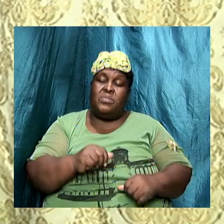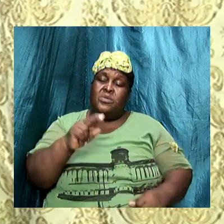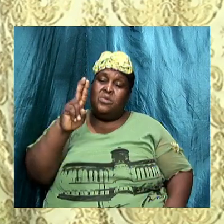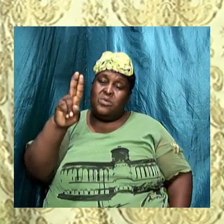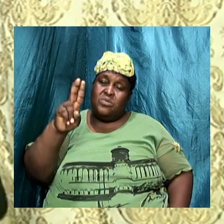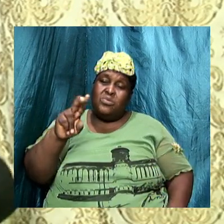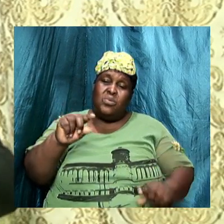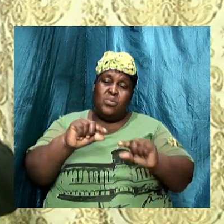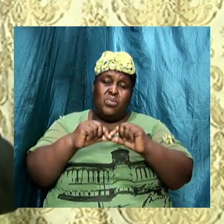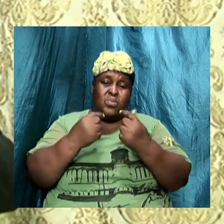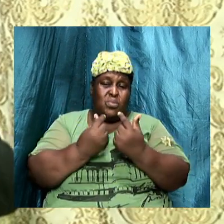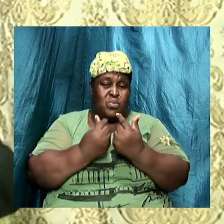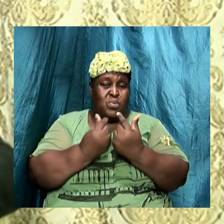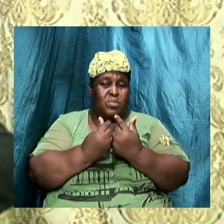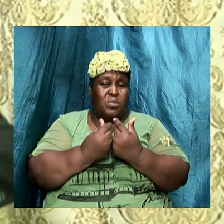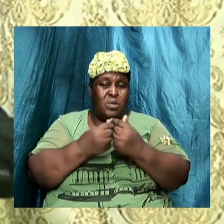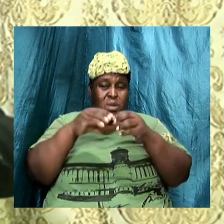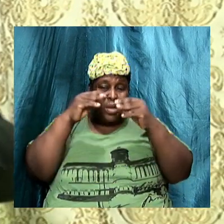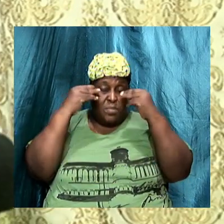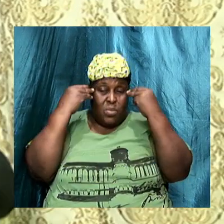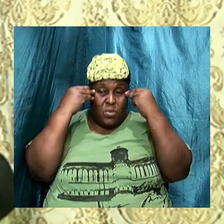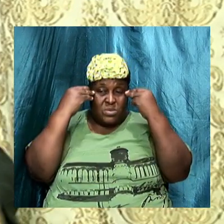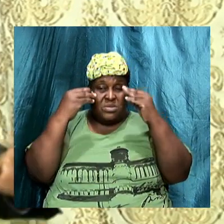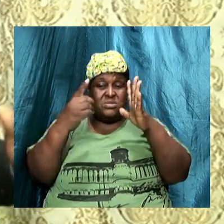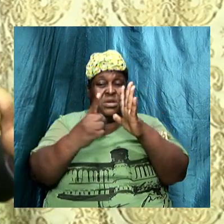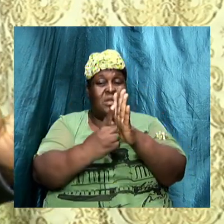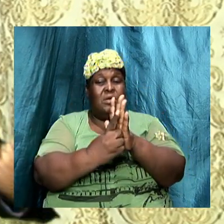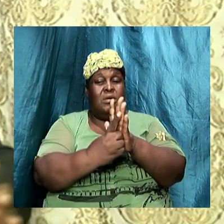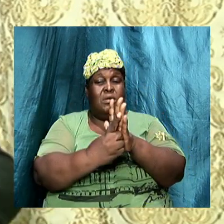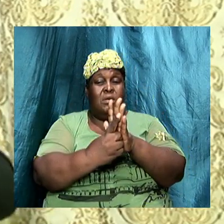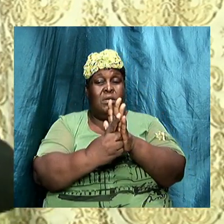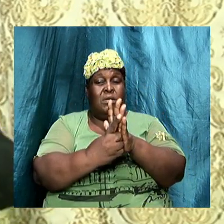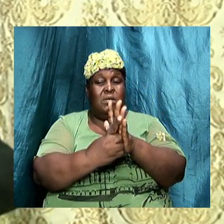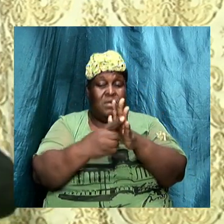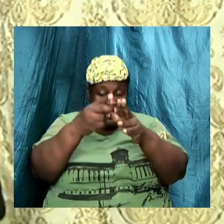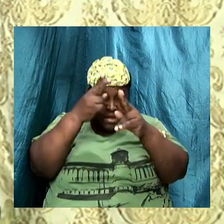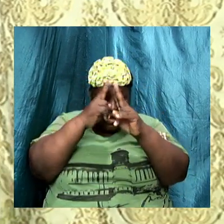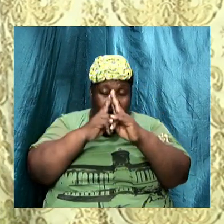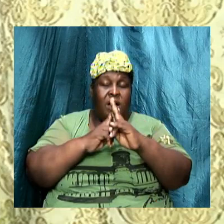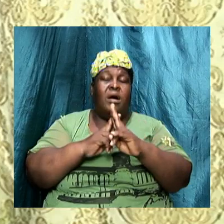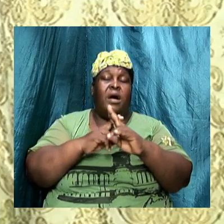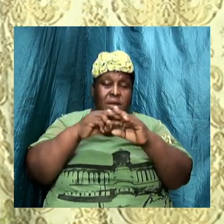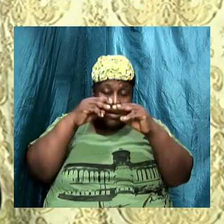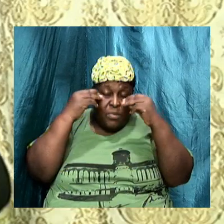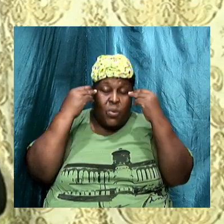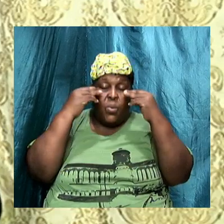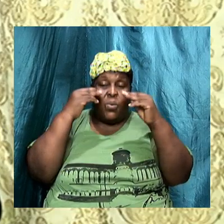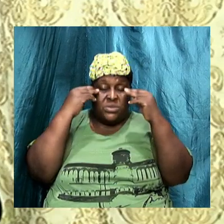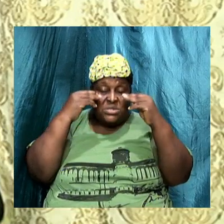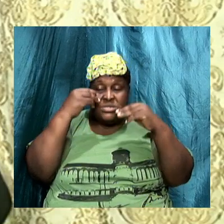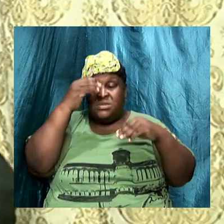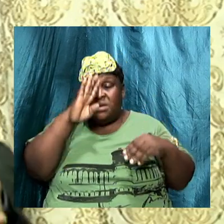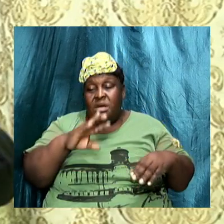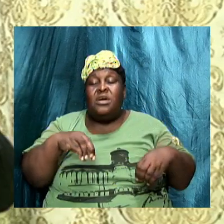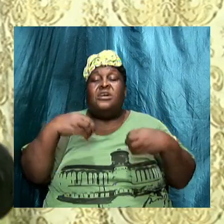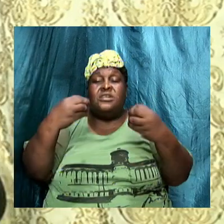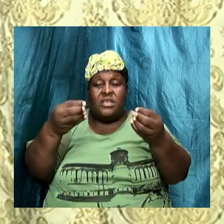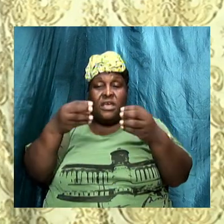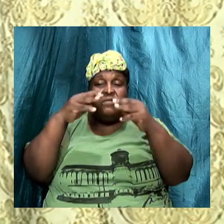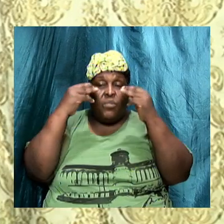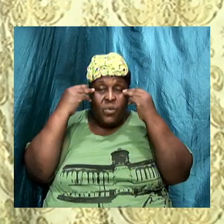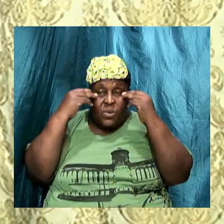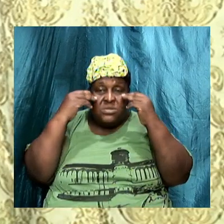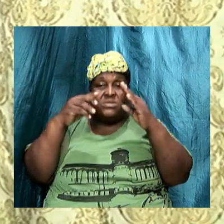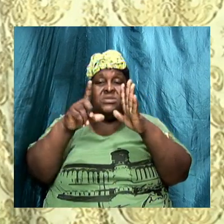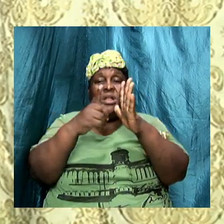Moses and the law so when it comes to Moses and the law they honor him they say yes Moses is the man God gave him the law he led